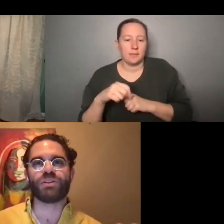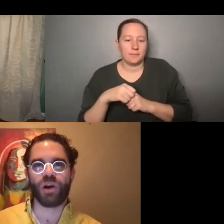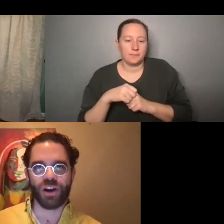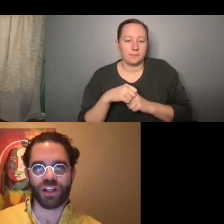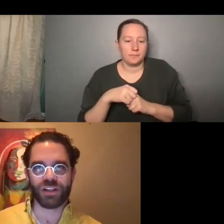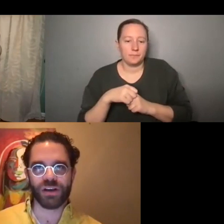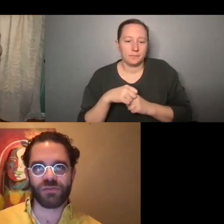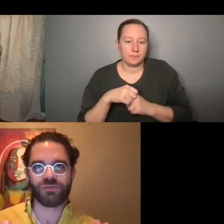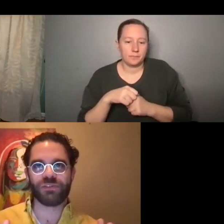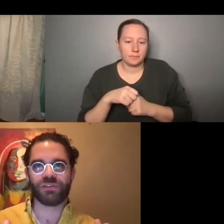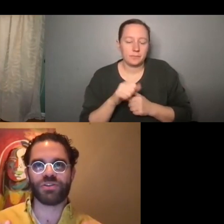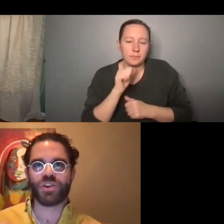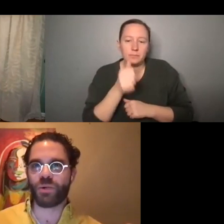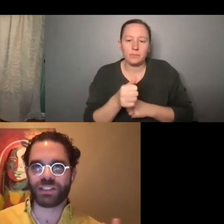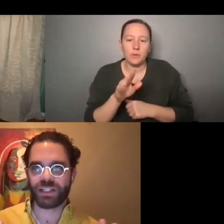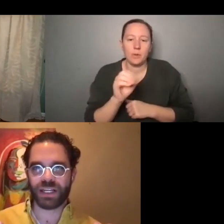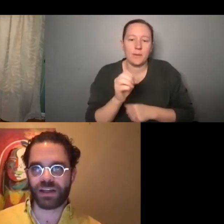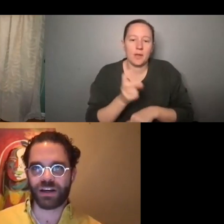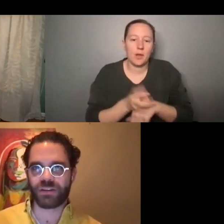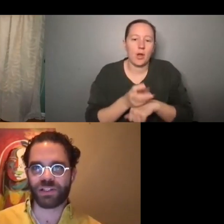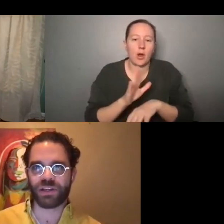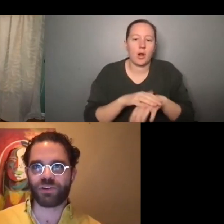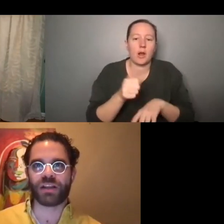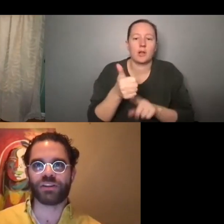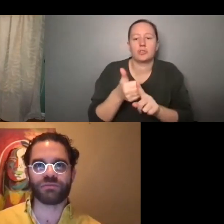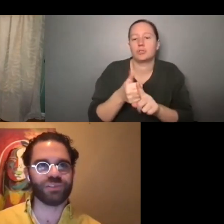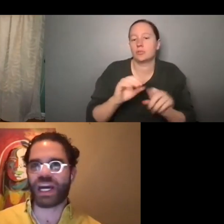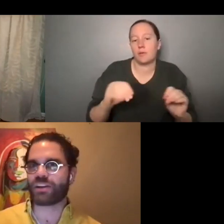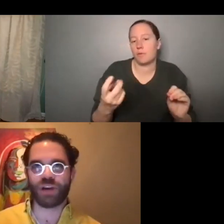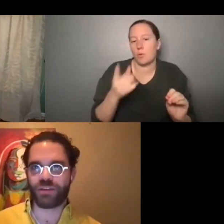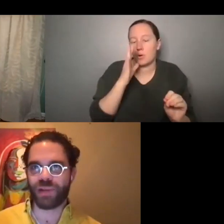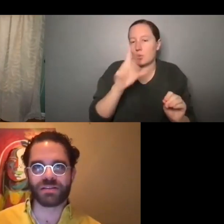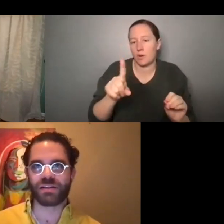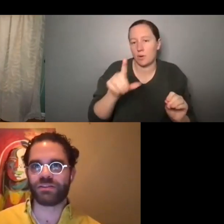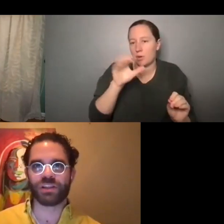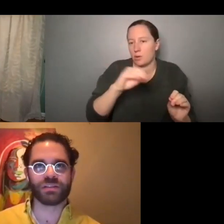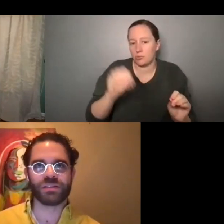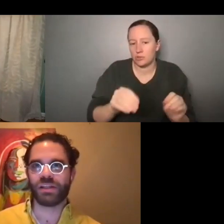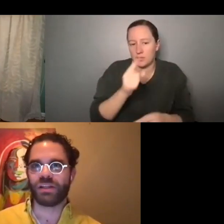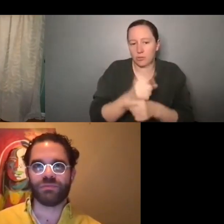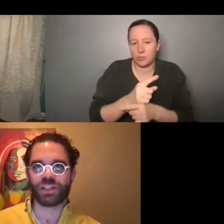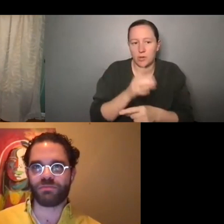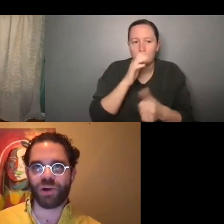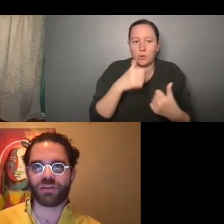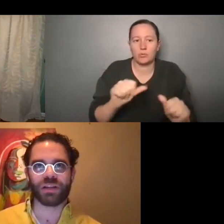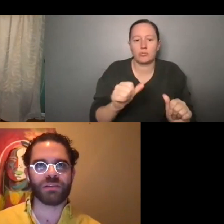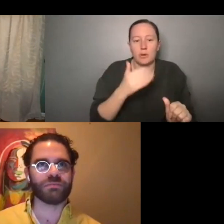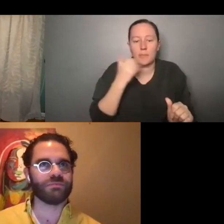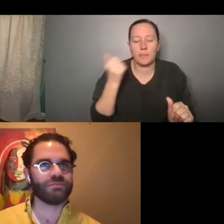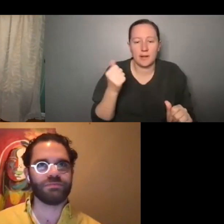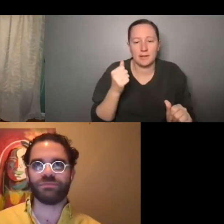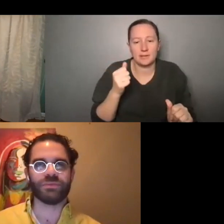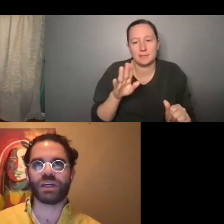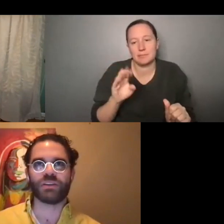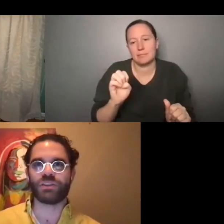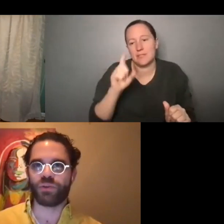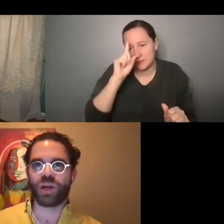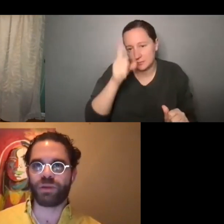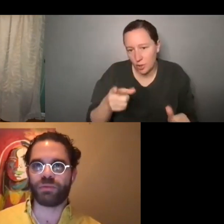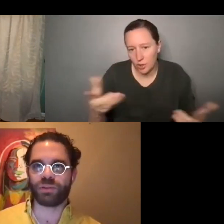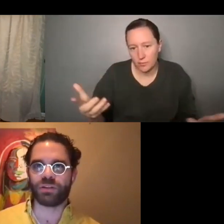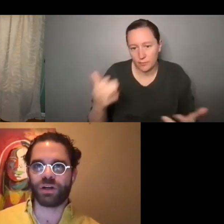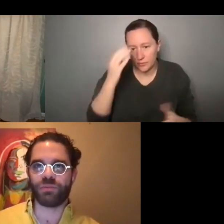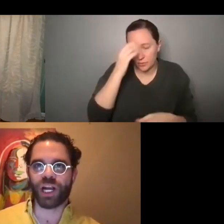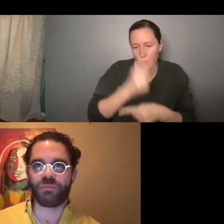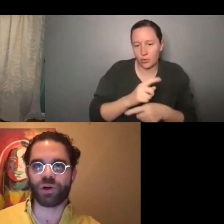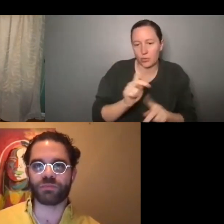don't be so hard on yourself. Nobody's going to get it a hundred percent, Just got to try your best and just be smart and know